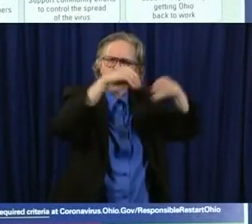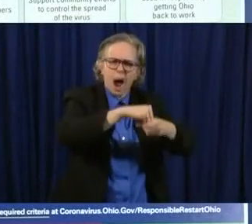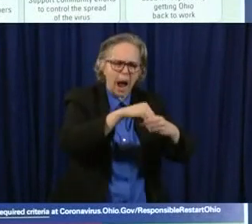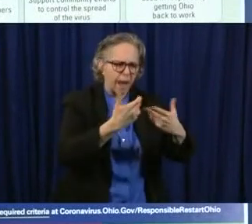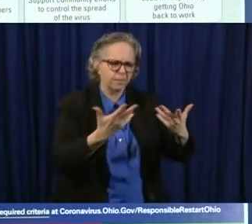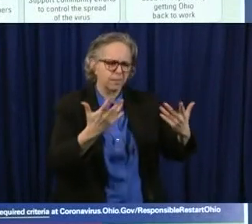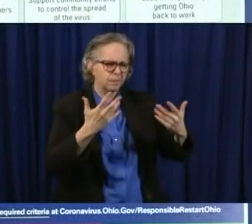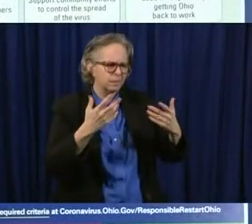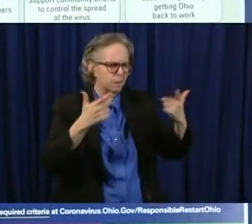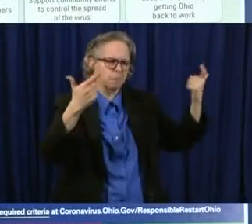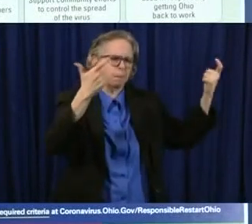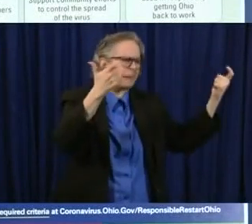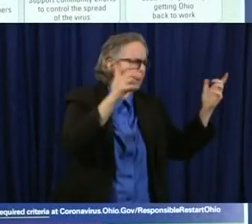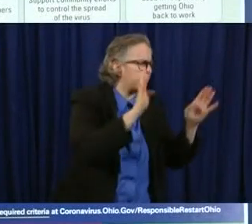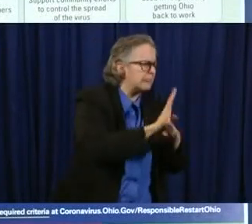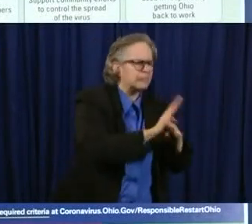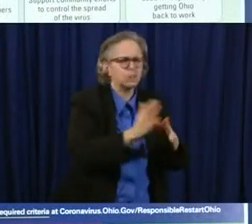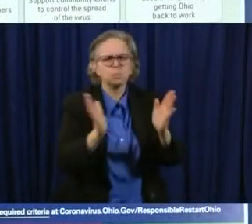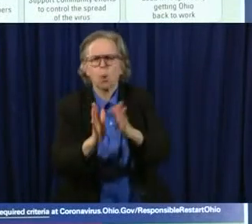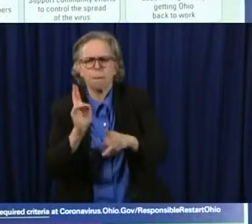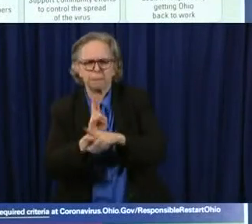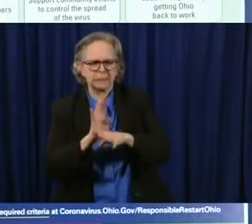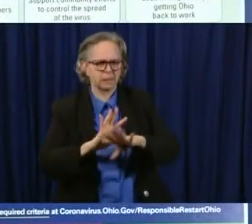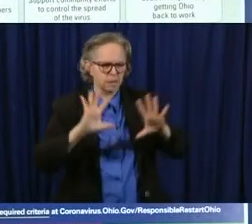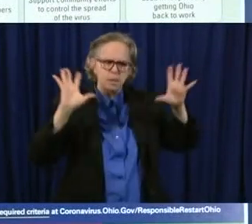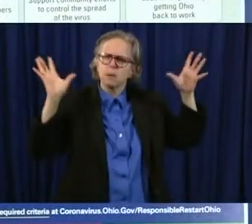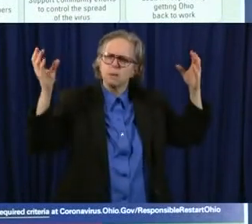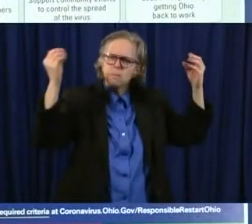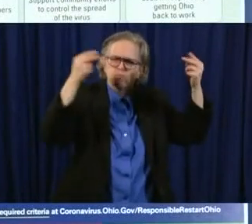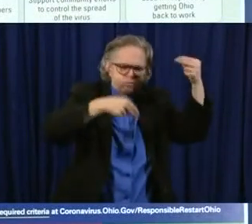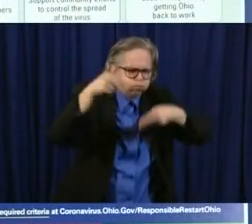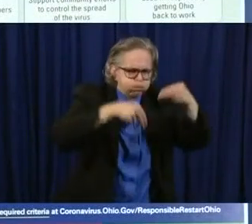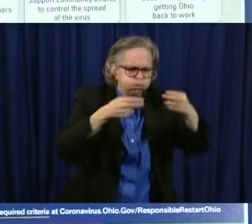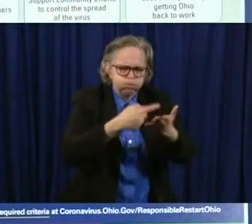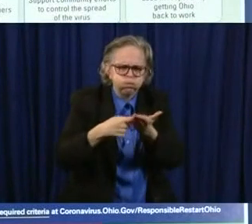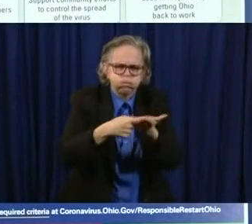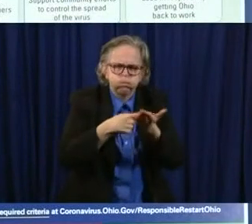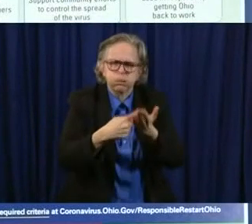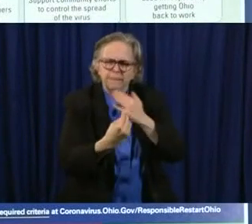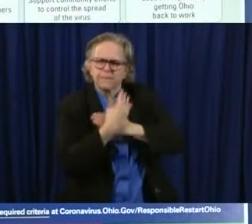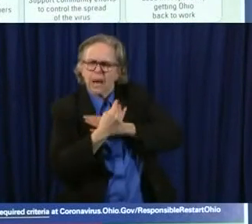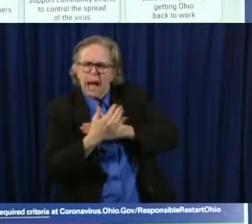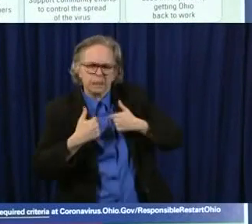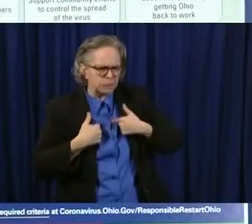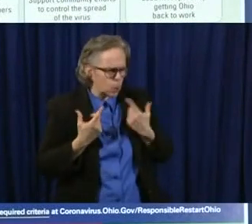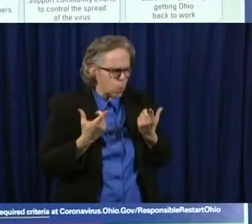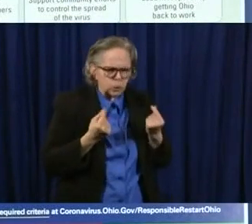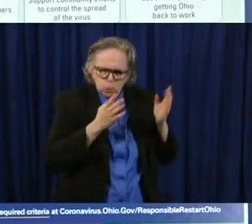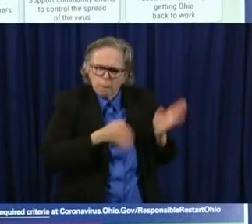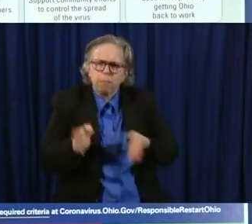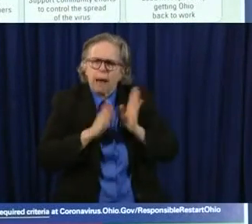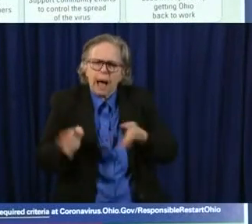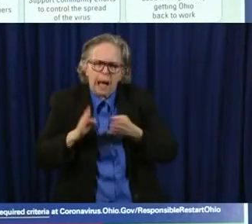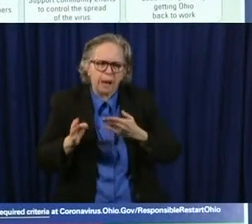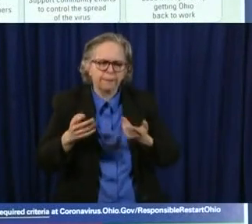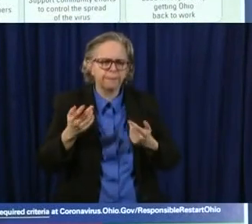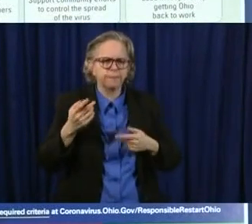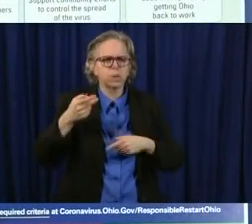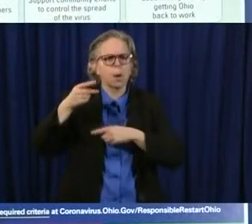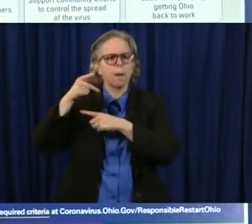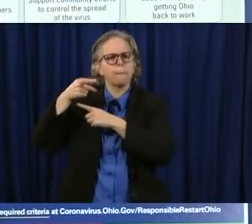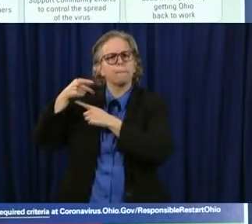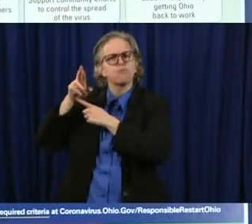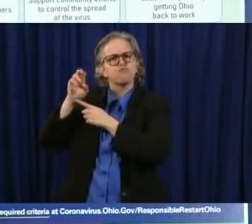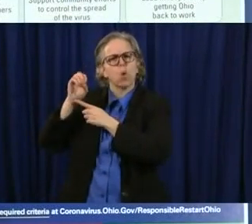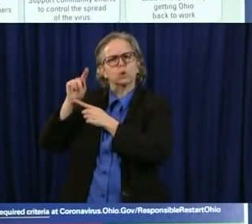and ask them to come together and help us in coming up with the right protocols. And frankly, we've